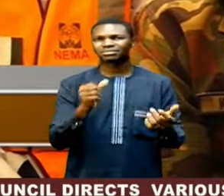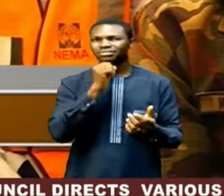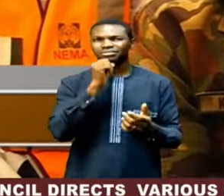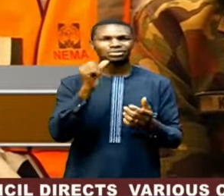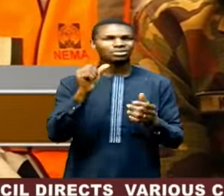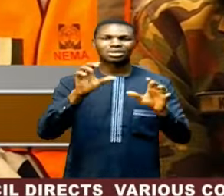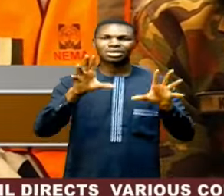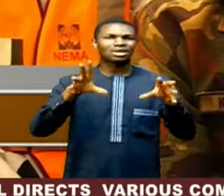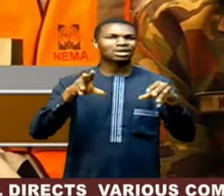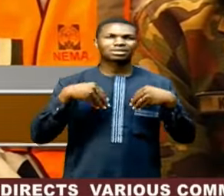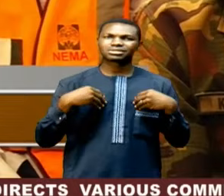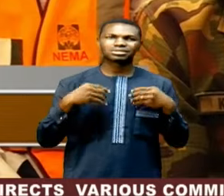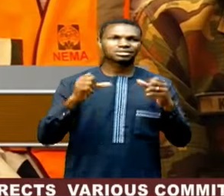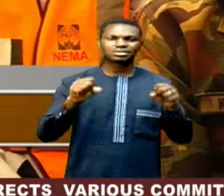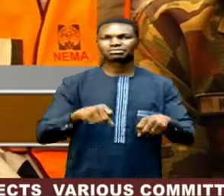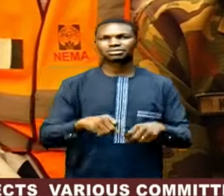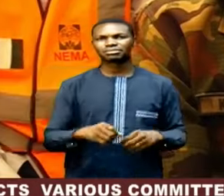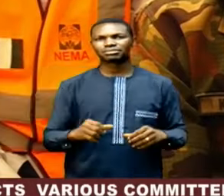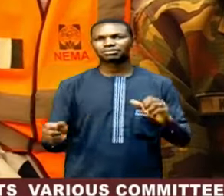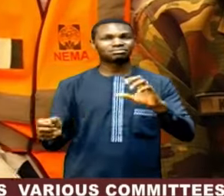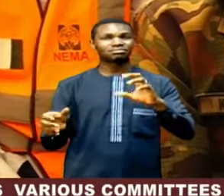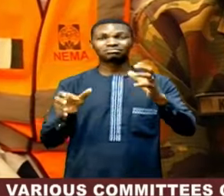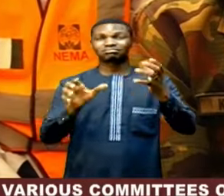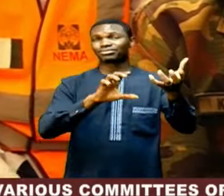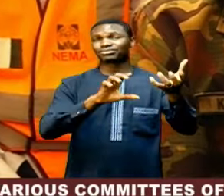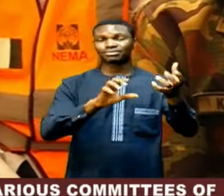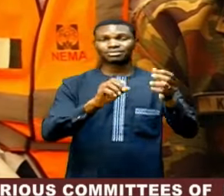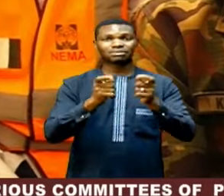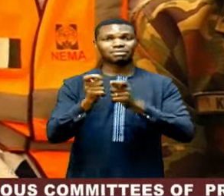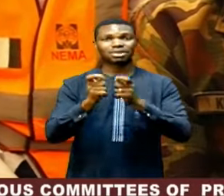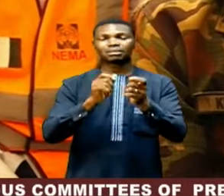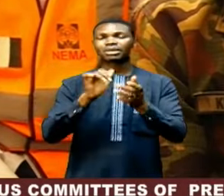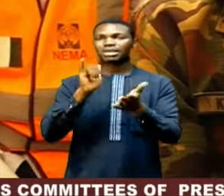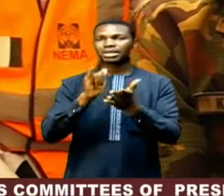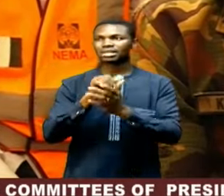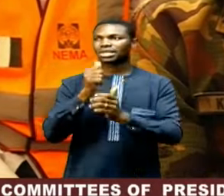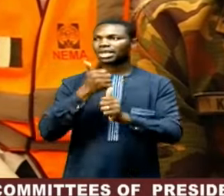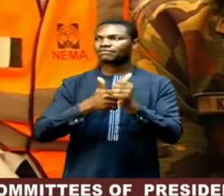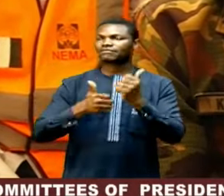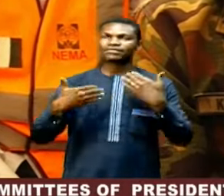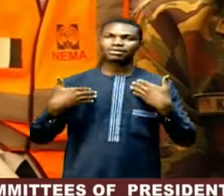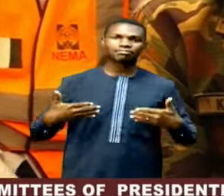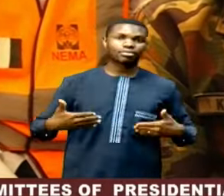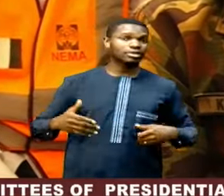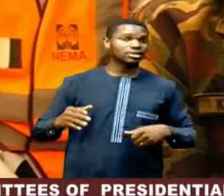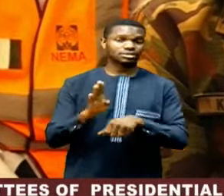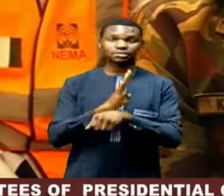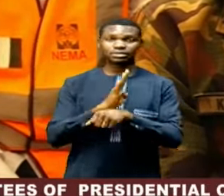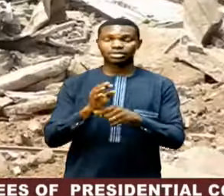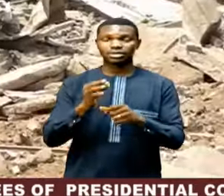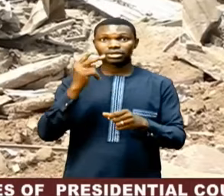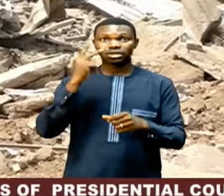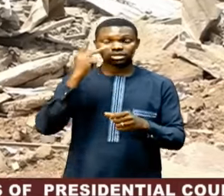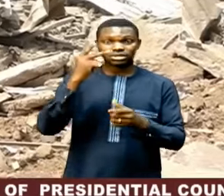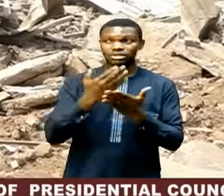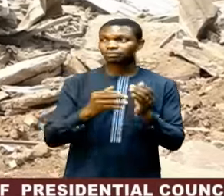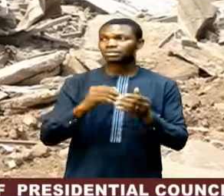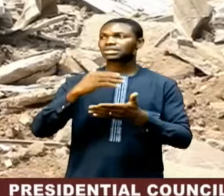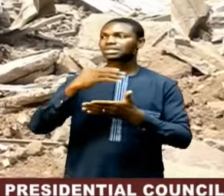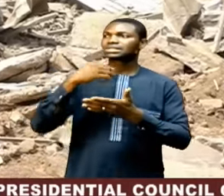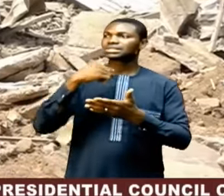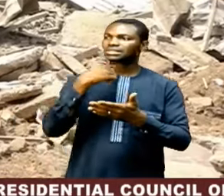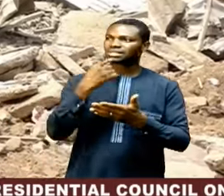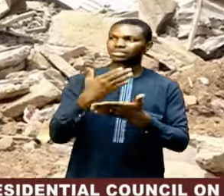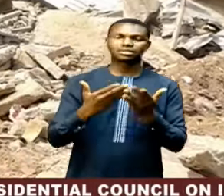Disaster management is everybody's business. If you see something, you say something. The state governor